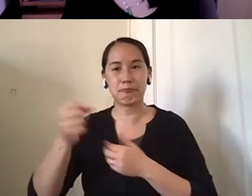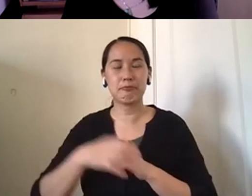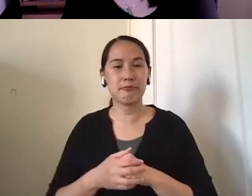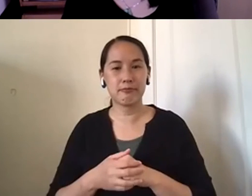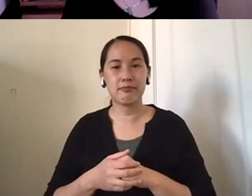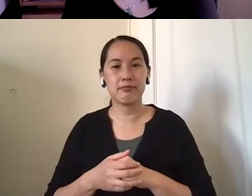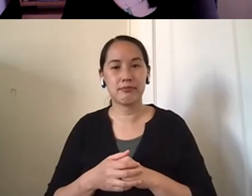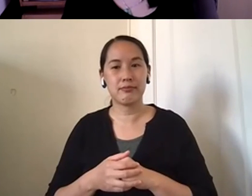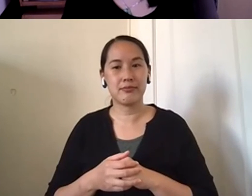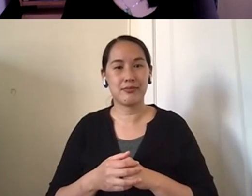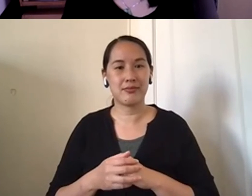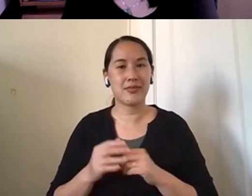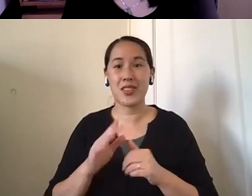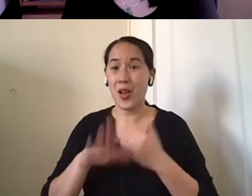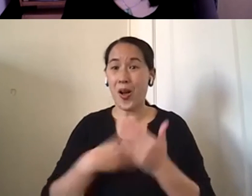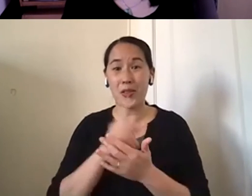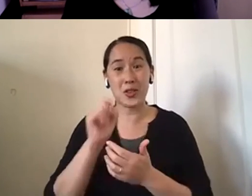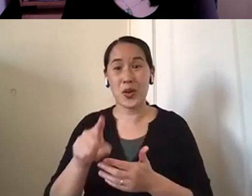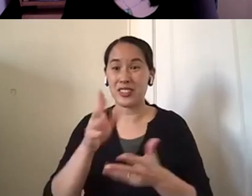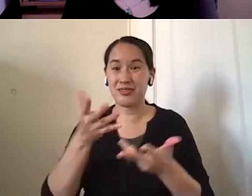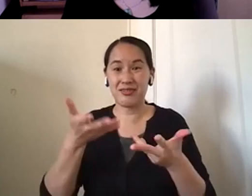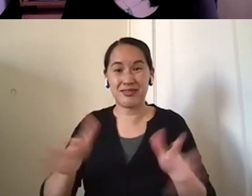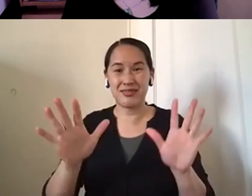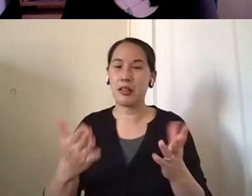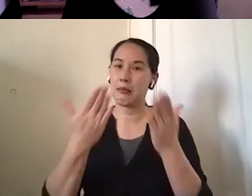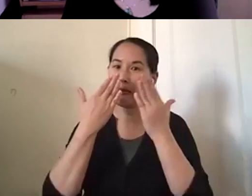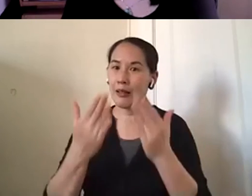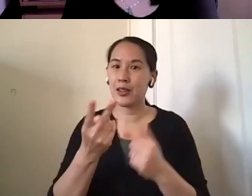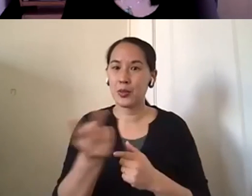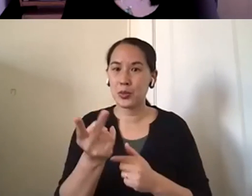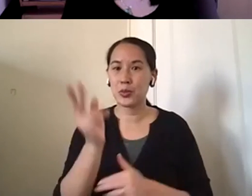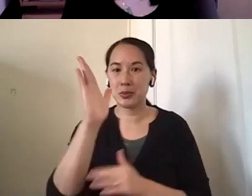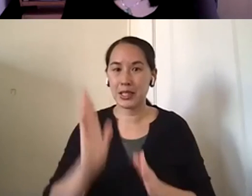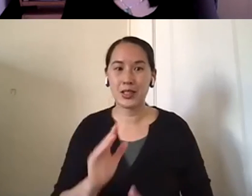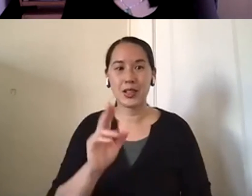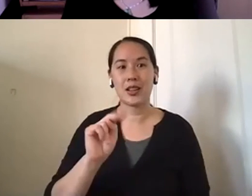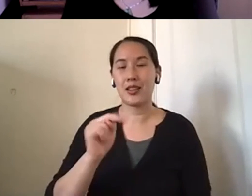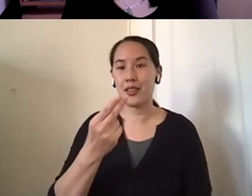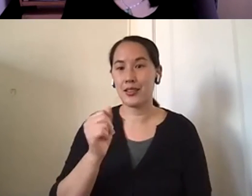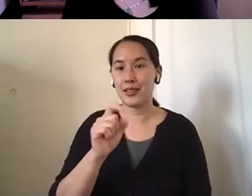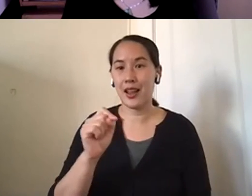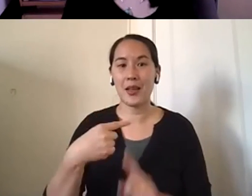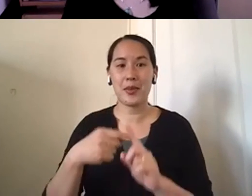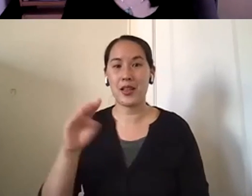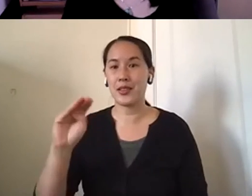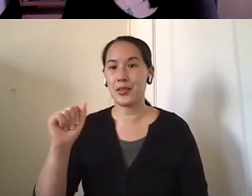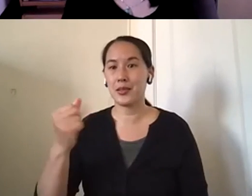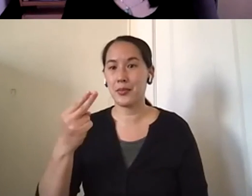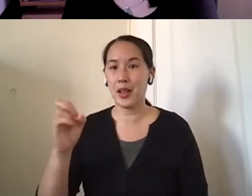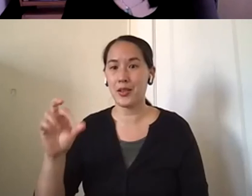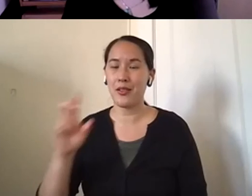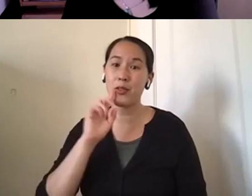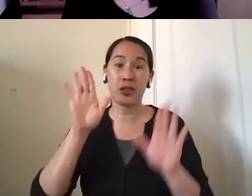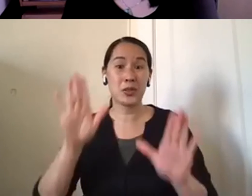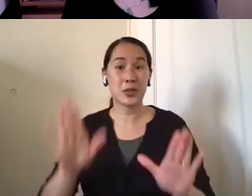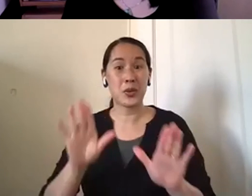gone through all the questions. So I really want to thank our speakers today, Nat and Manor for this really great case study. We've learned a